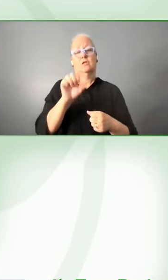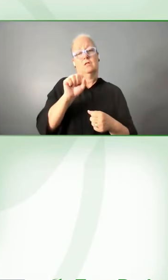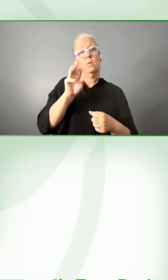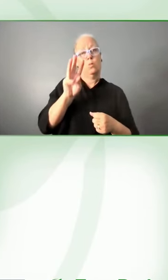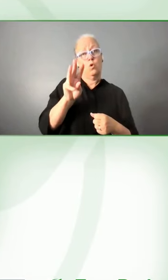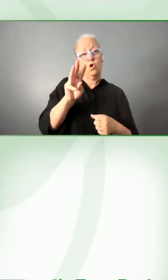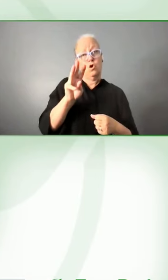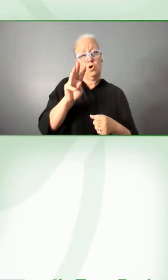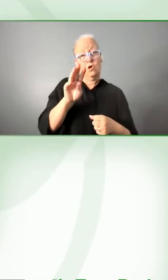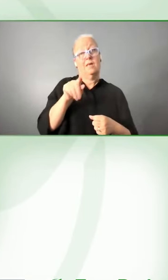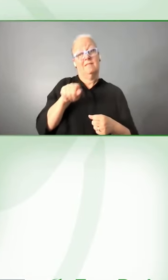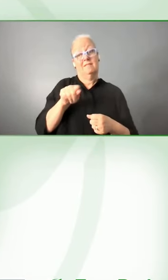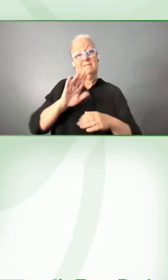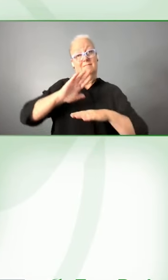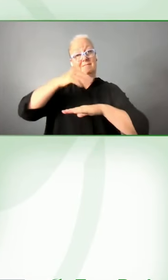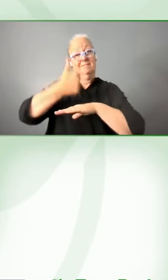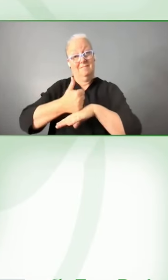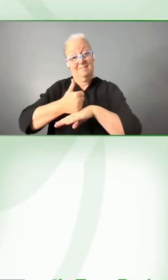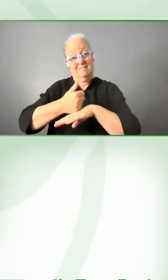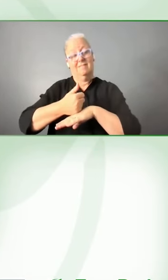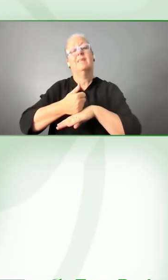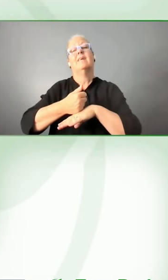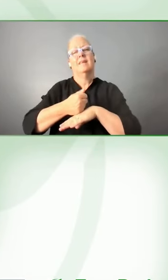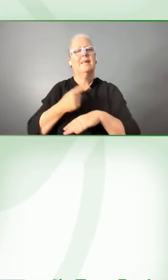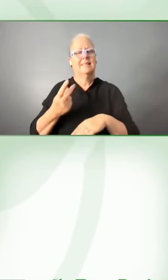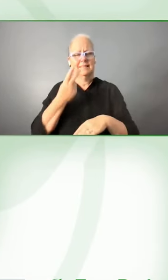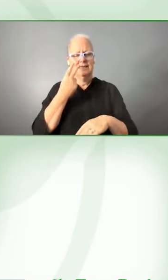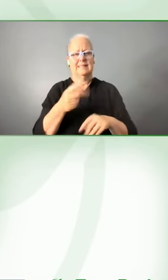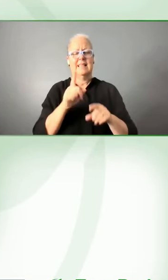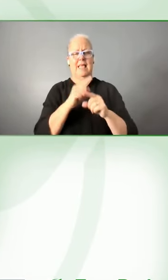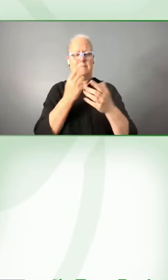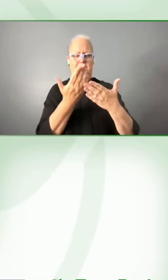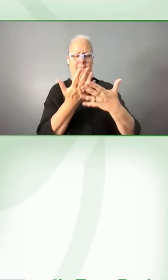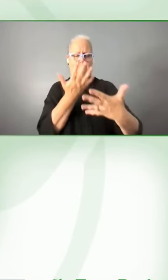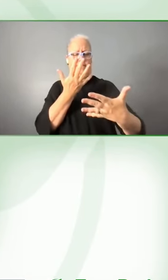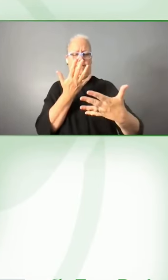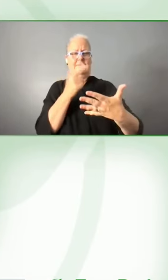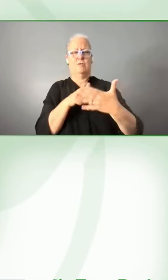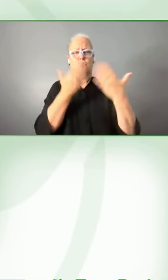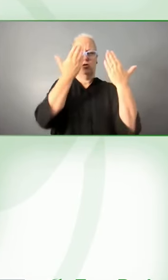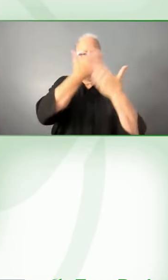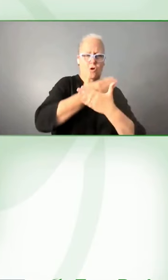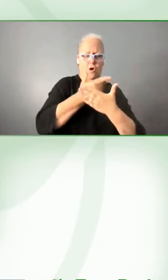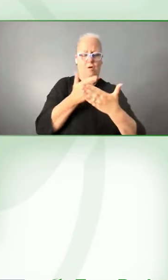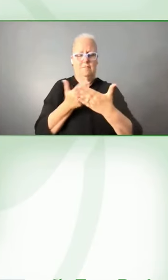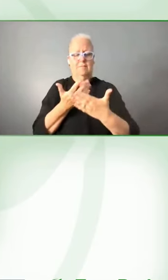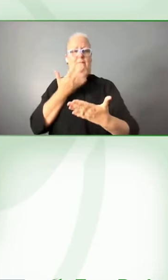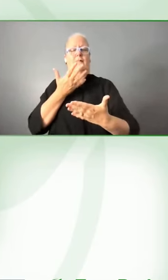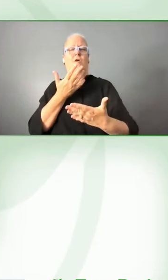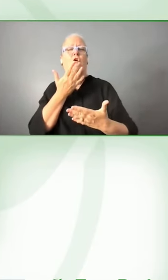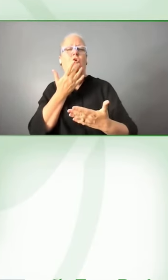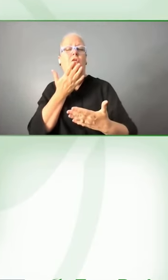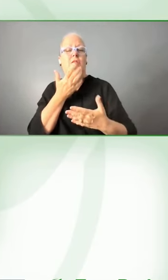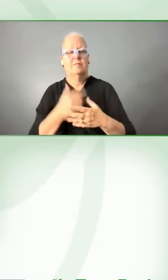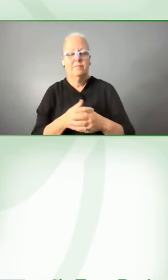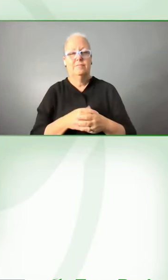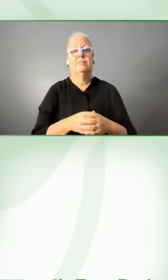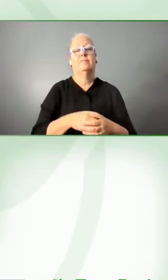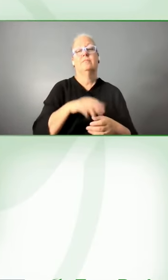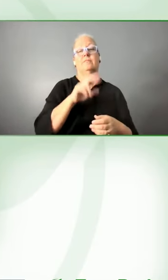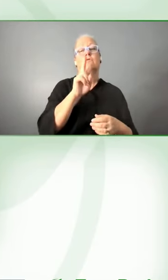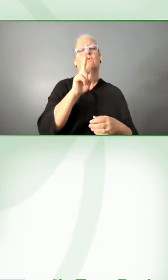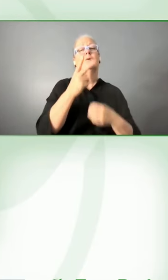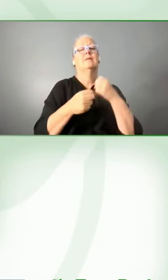so a user will see dark font and a white background in september 2020 we started working on digital services